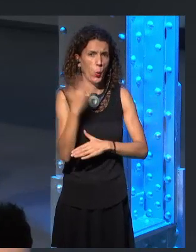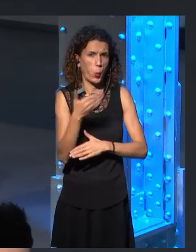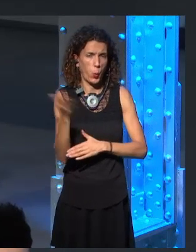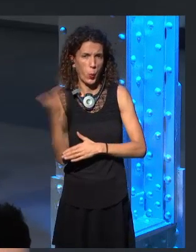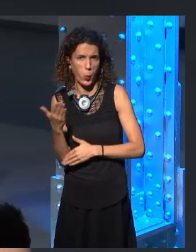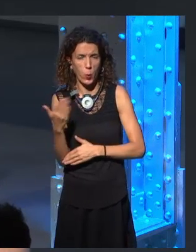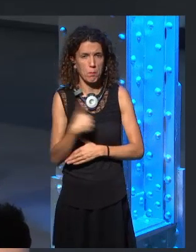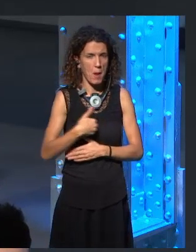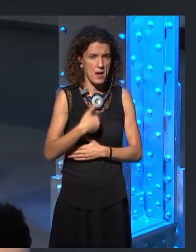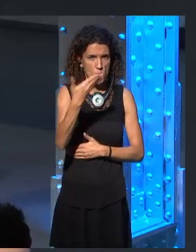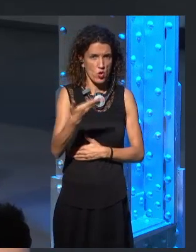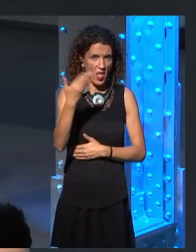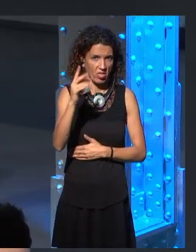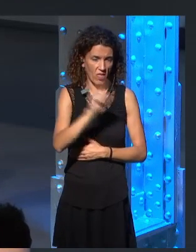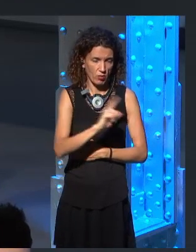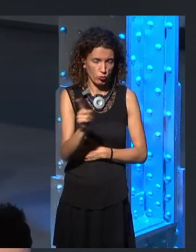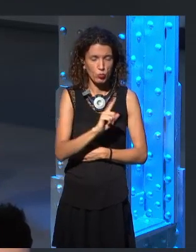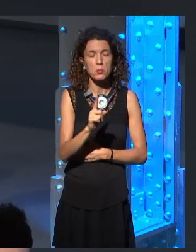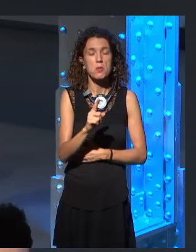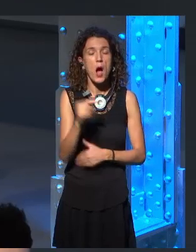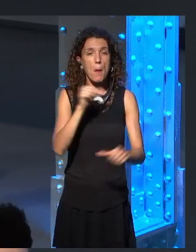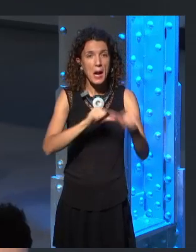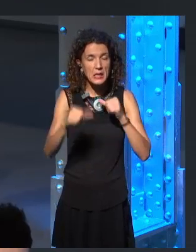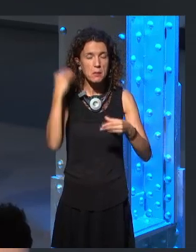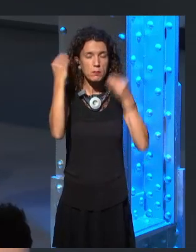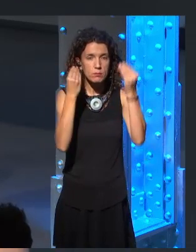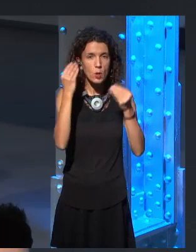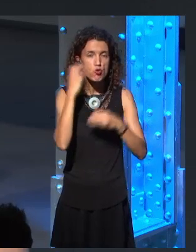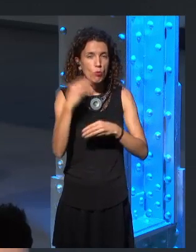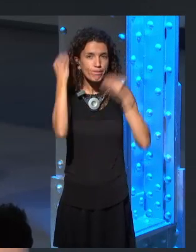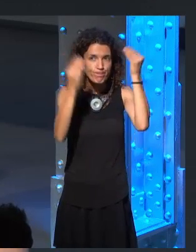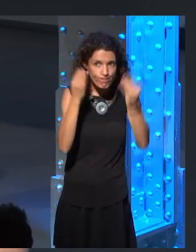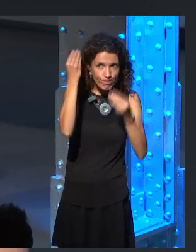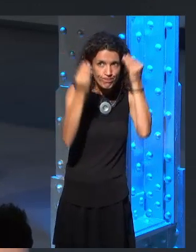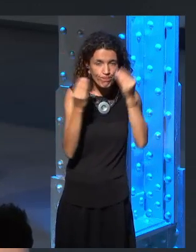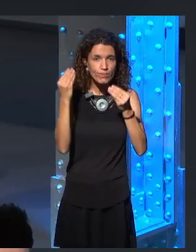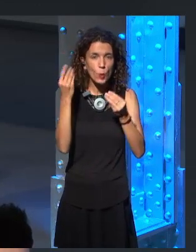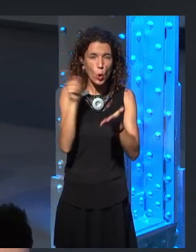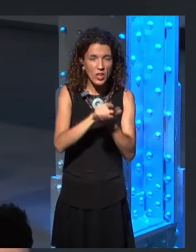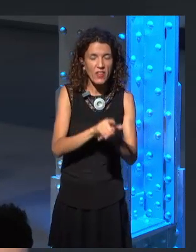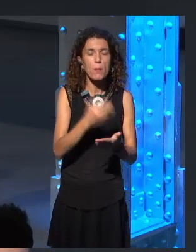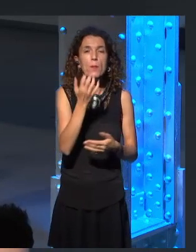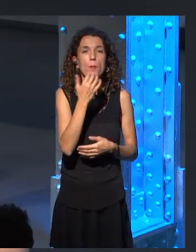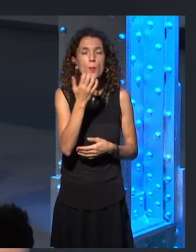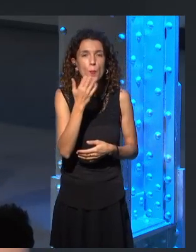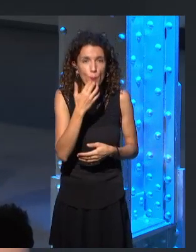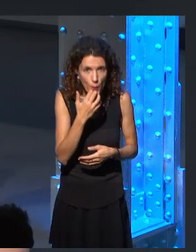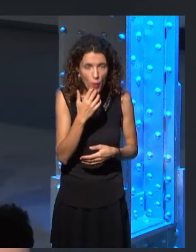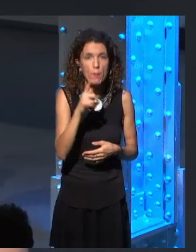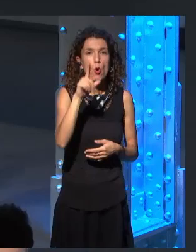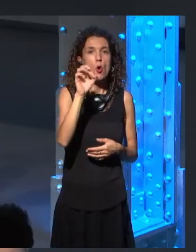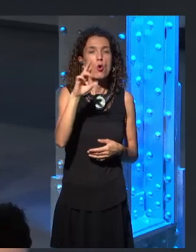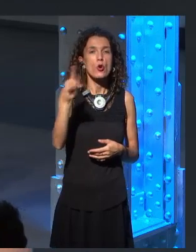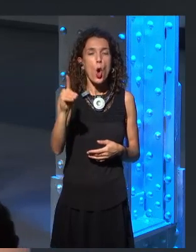everyone so interested in Lord Taito's Black Hood? Just because I mentioned he has a cloak of raven feathers. Why does everyone want to know more about him?